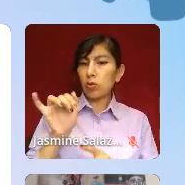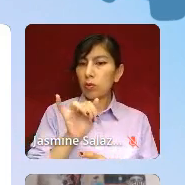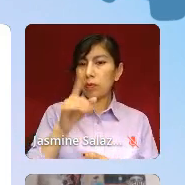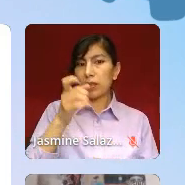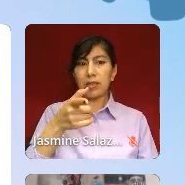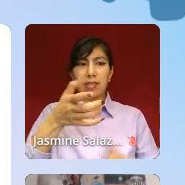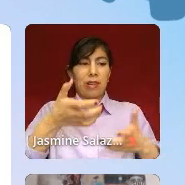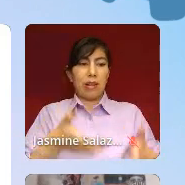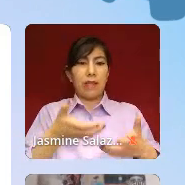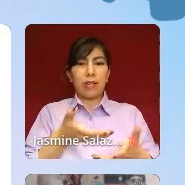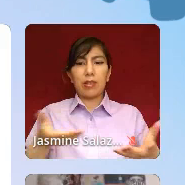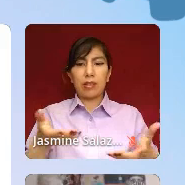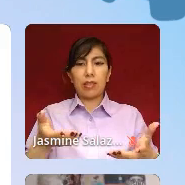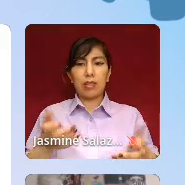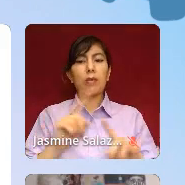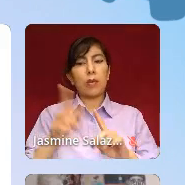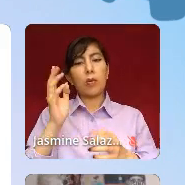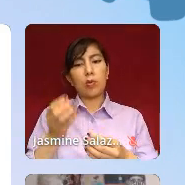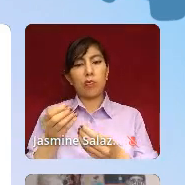on the other side of it, okay?